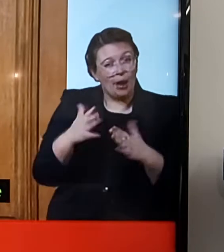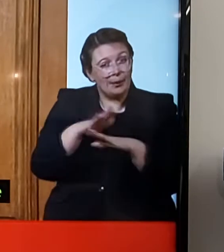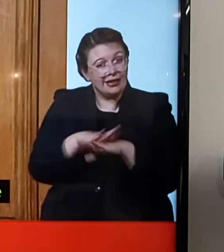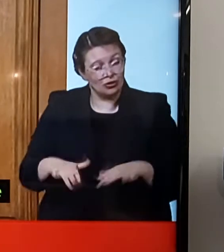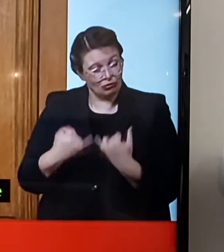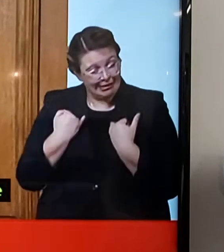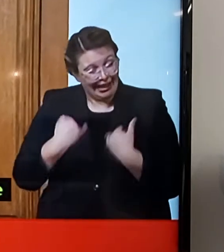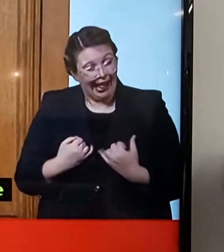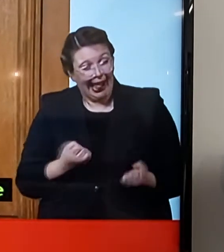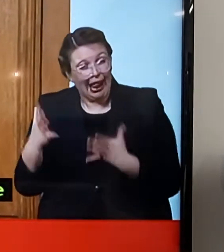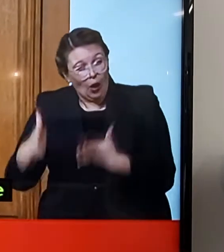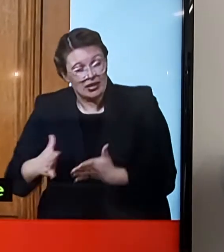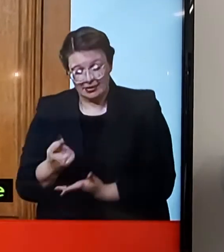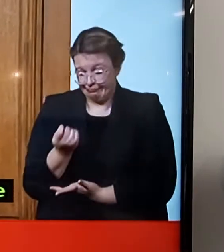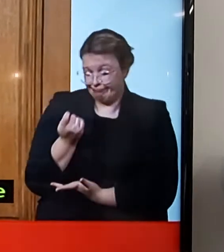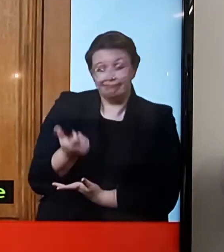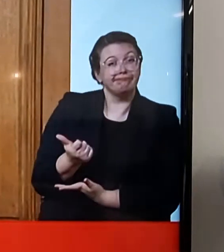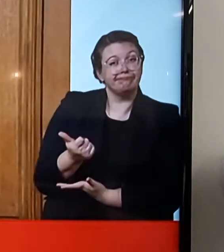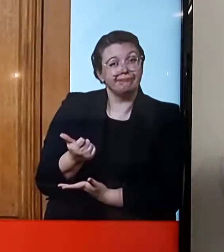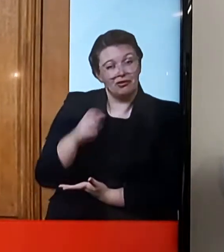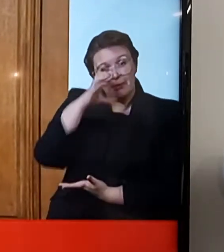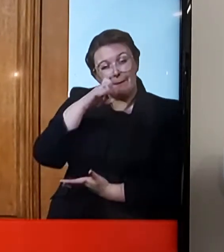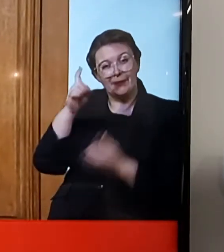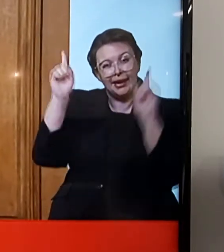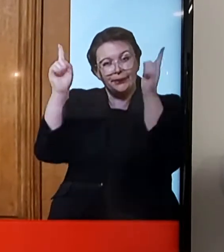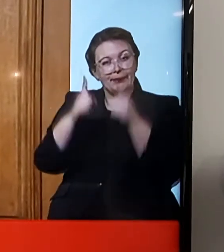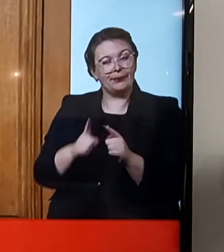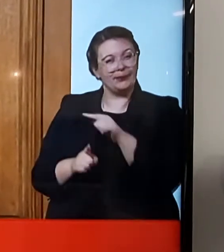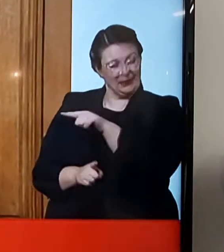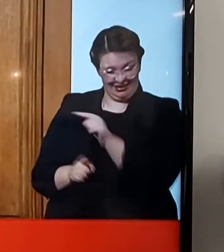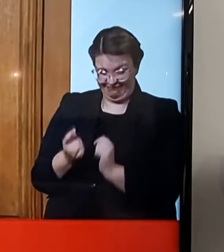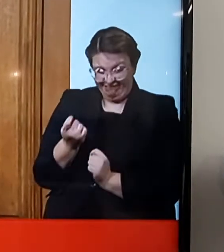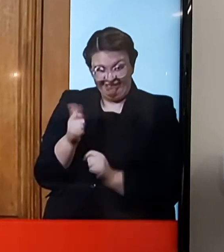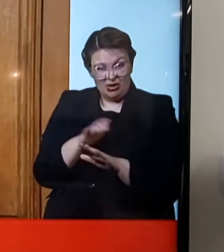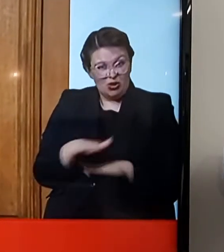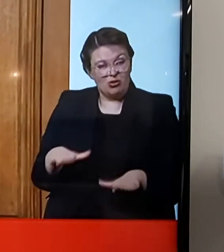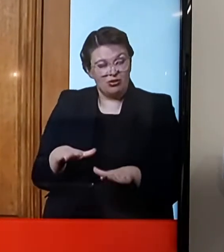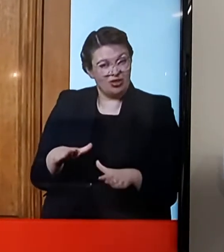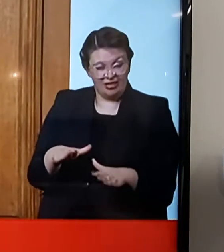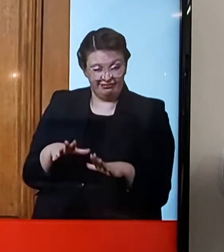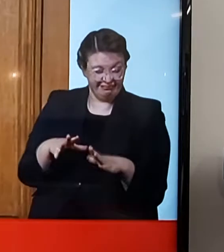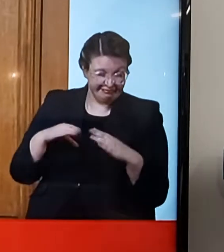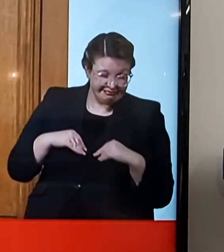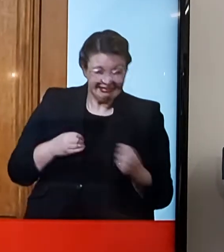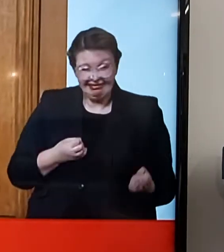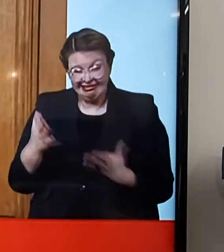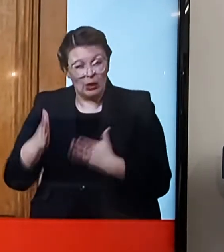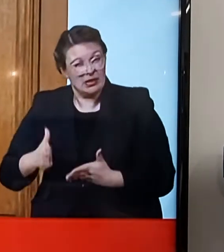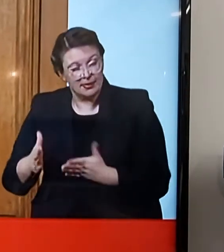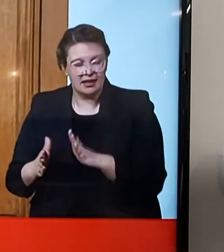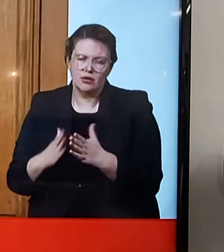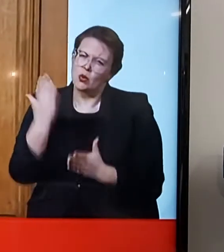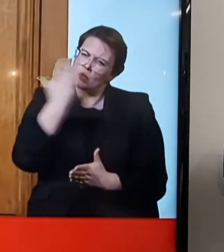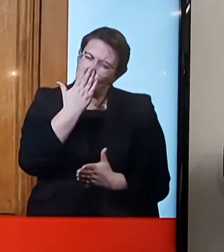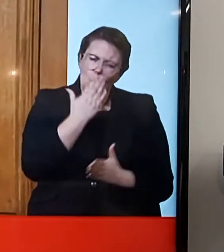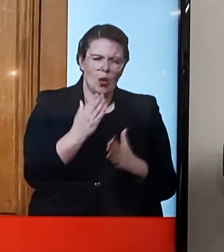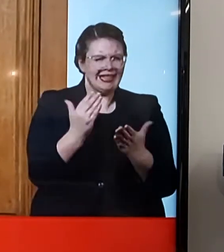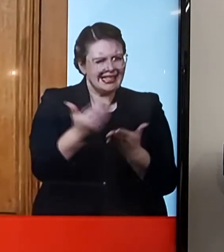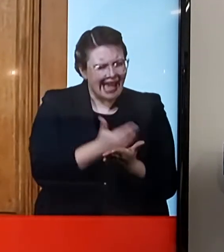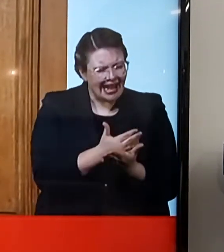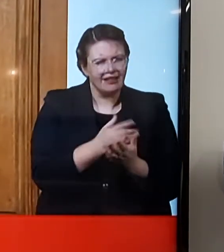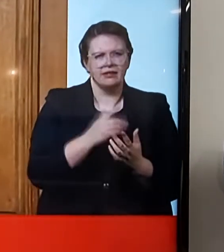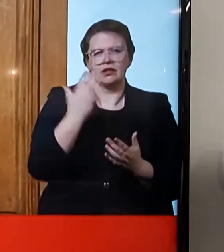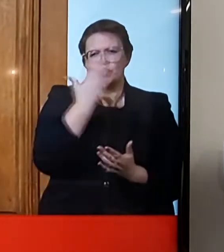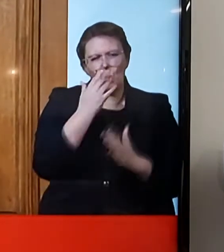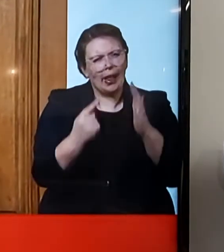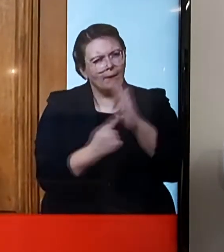is incredibly down. So we consider it as a safe place for children, as well as the right place for children. None of that is worthy to our